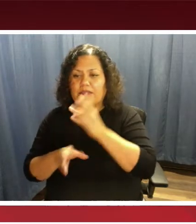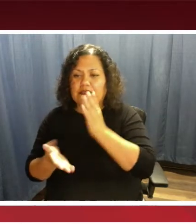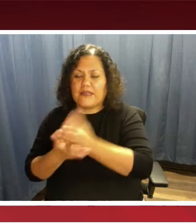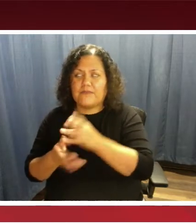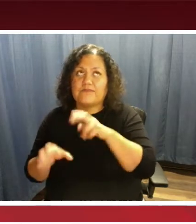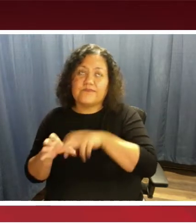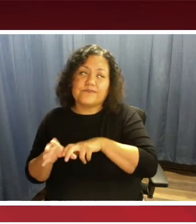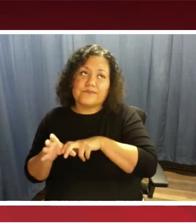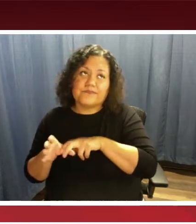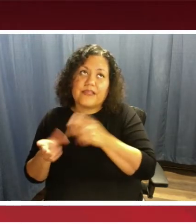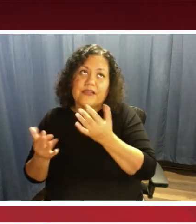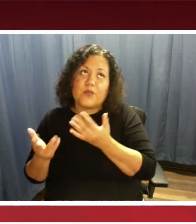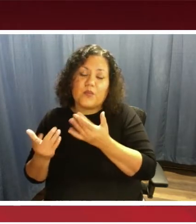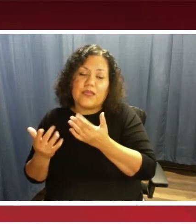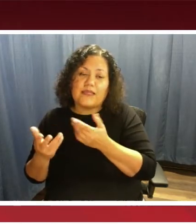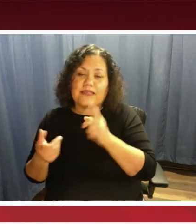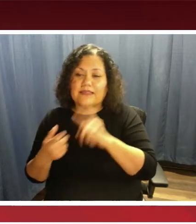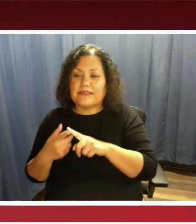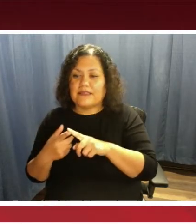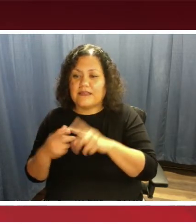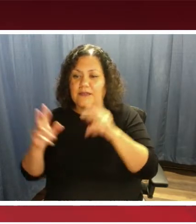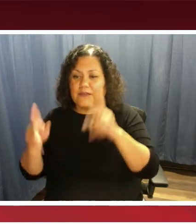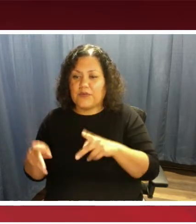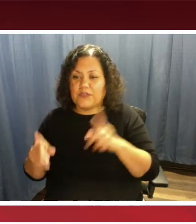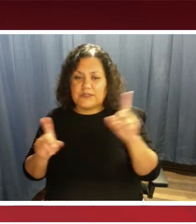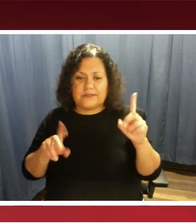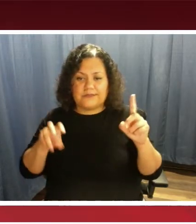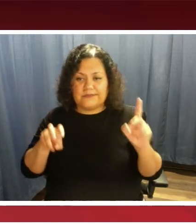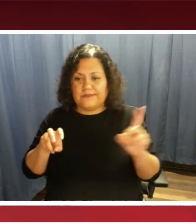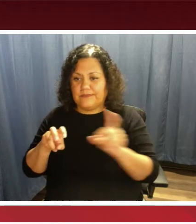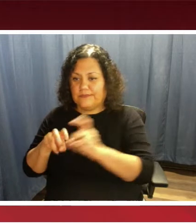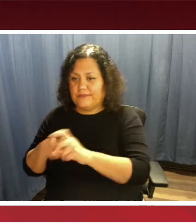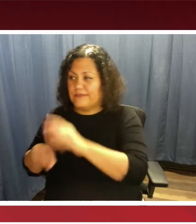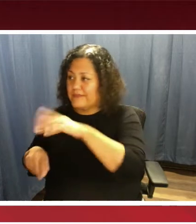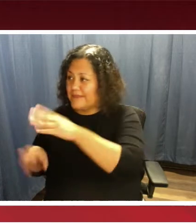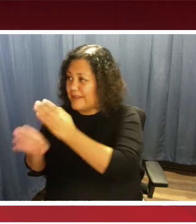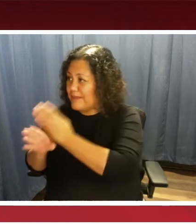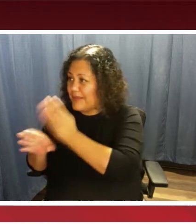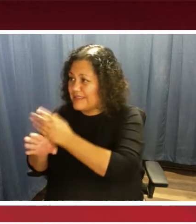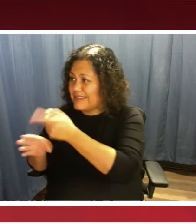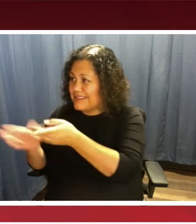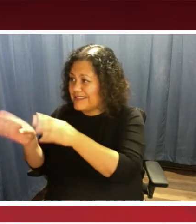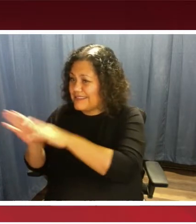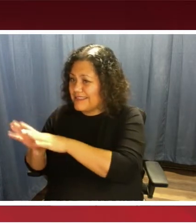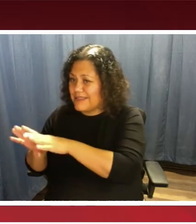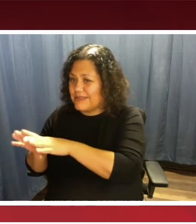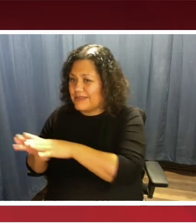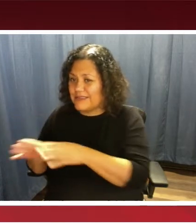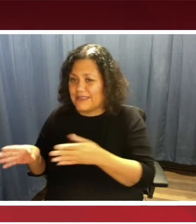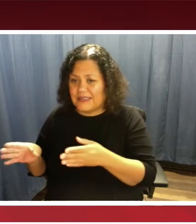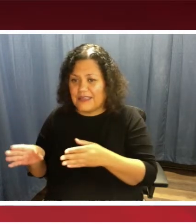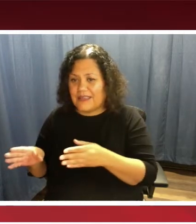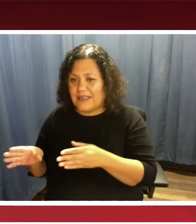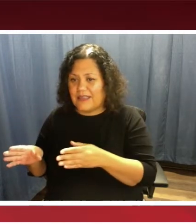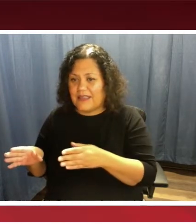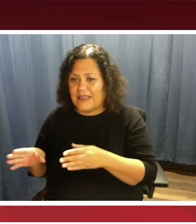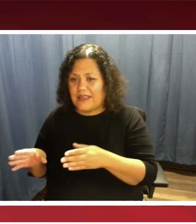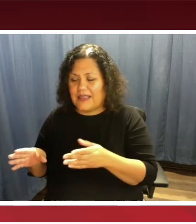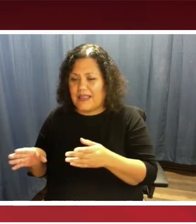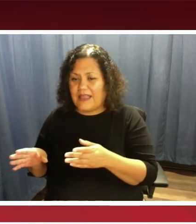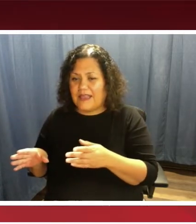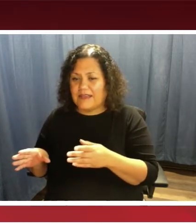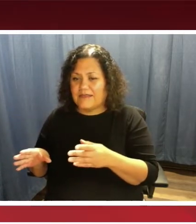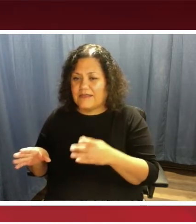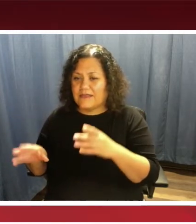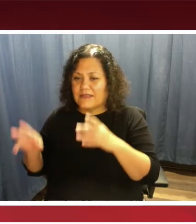someone, a passerby came by and said, Sir, you know, this bus stop is closed. And the passerby knew that the bus